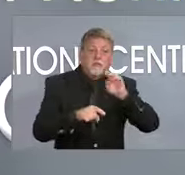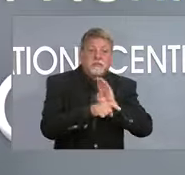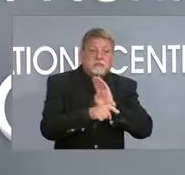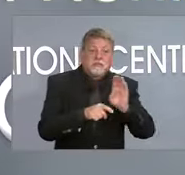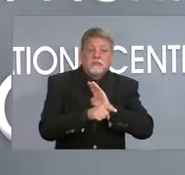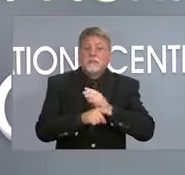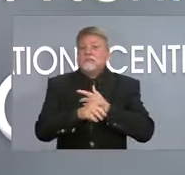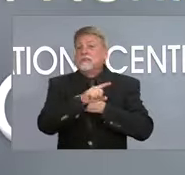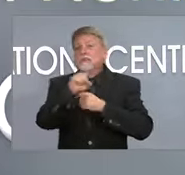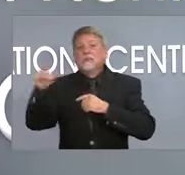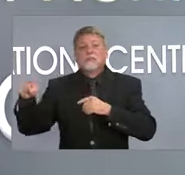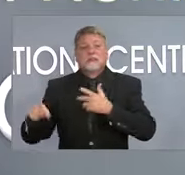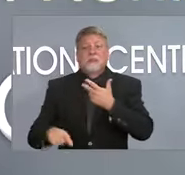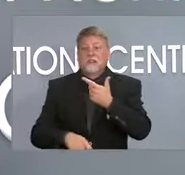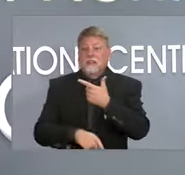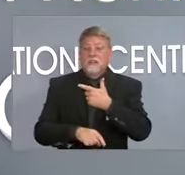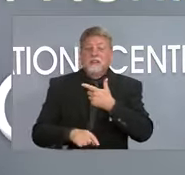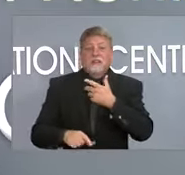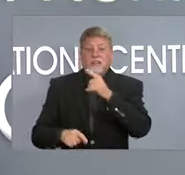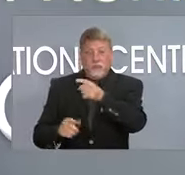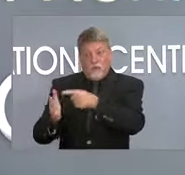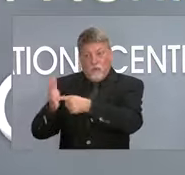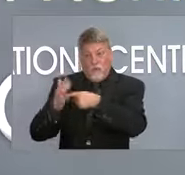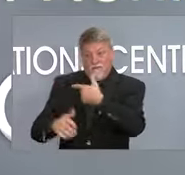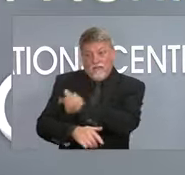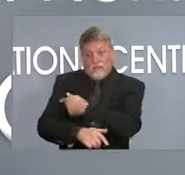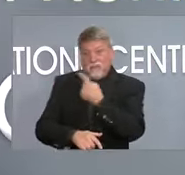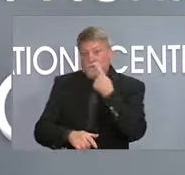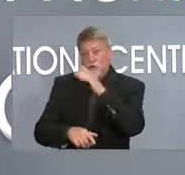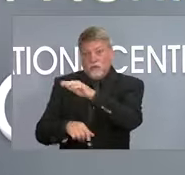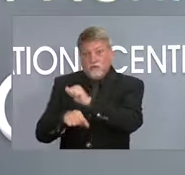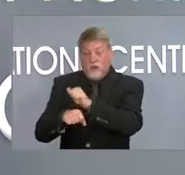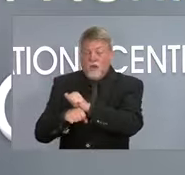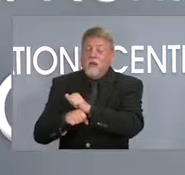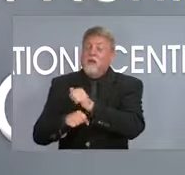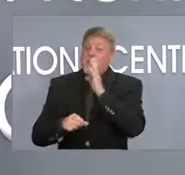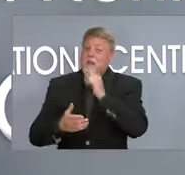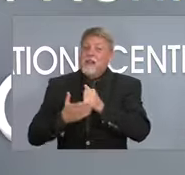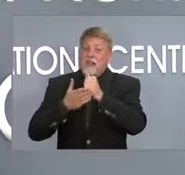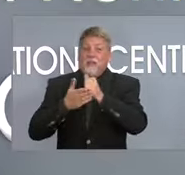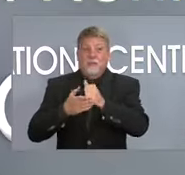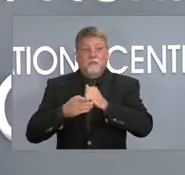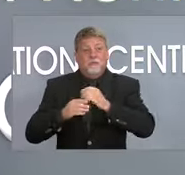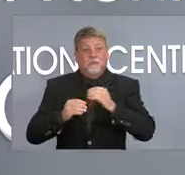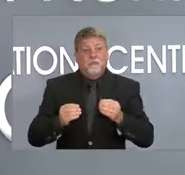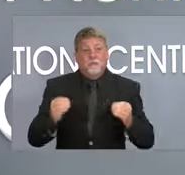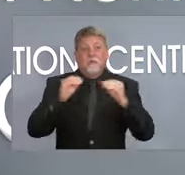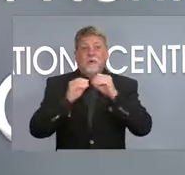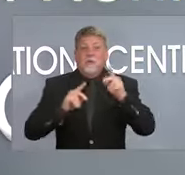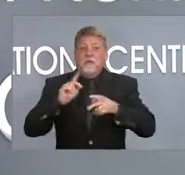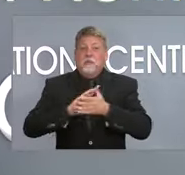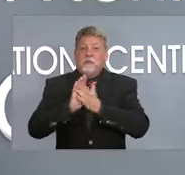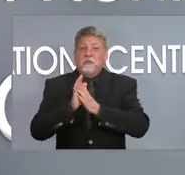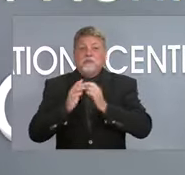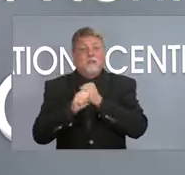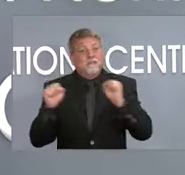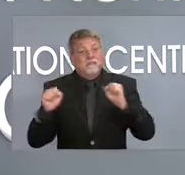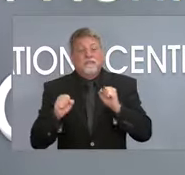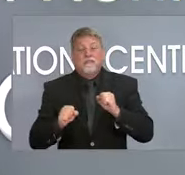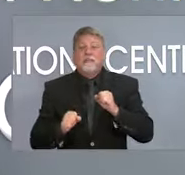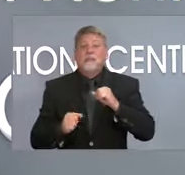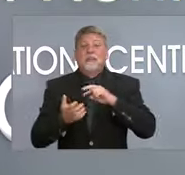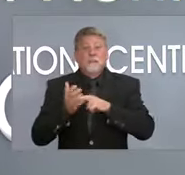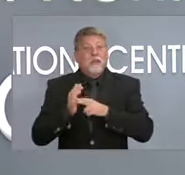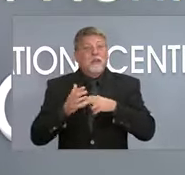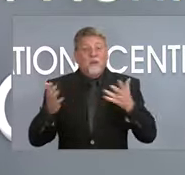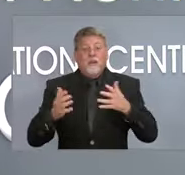Vaccine requirements can get more people vaccinated. That's what gets us to the end of this pandemic. So we can stop having these press conferences